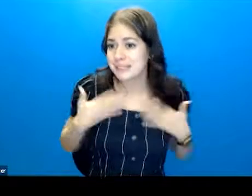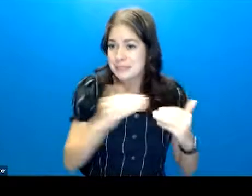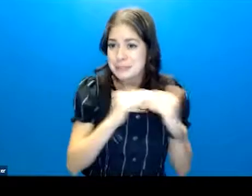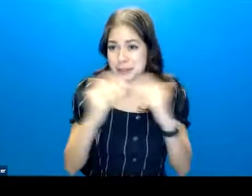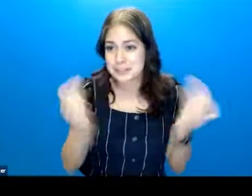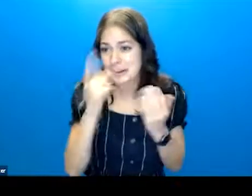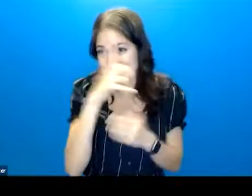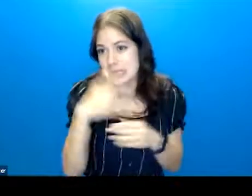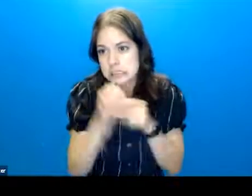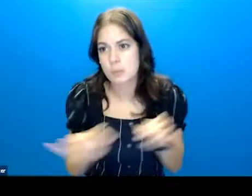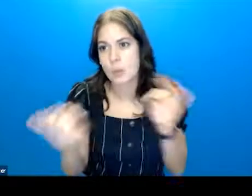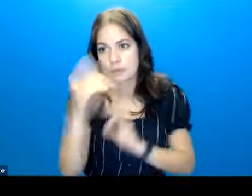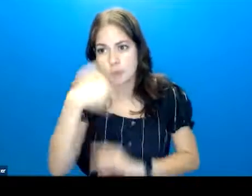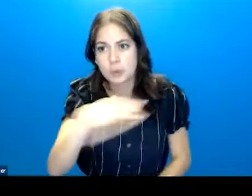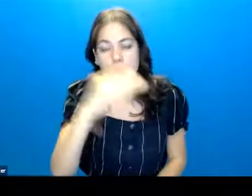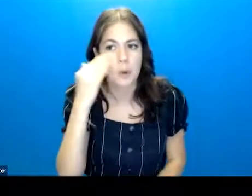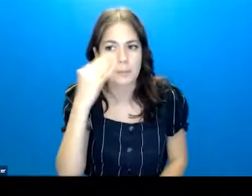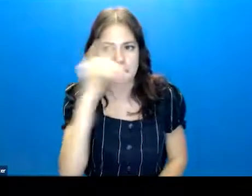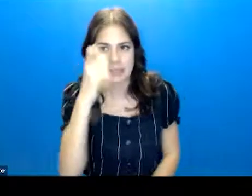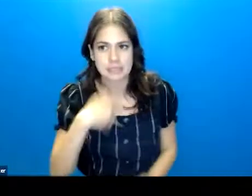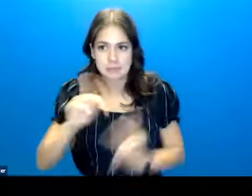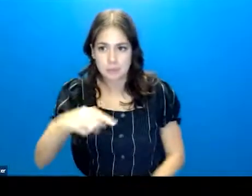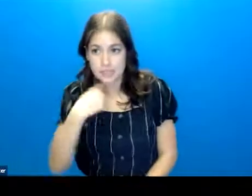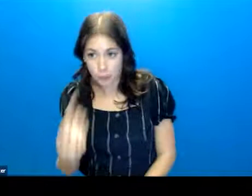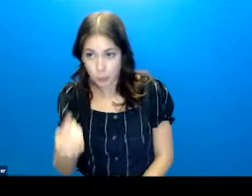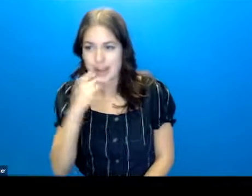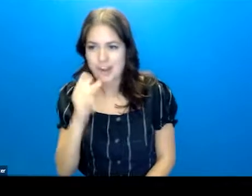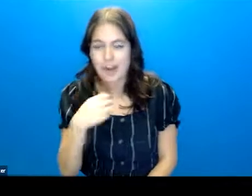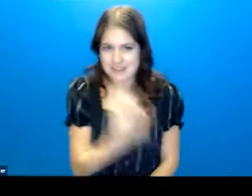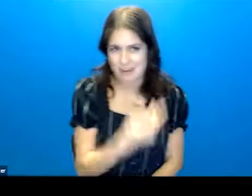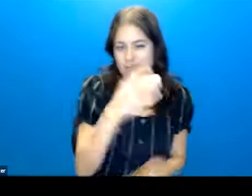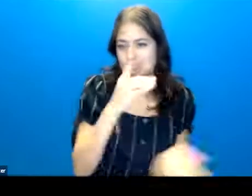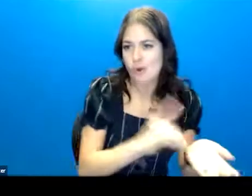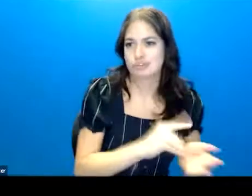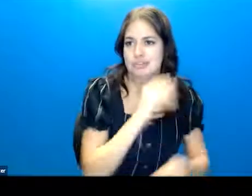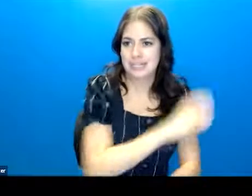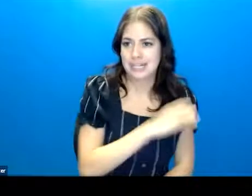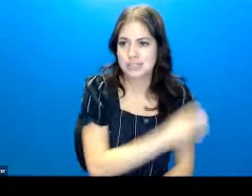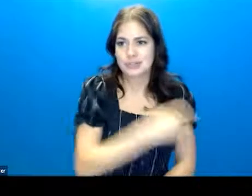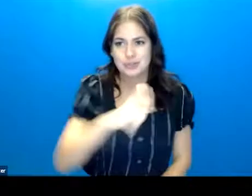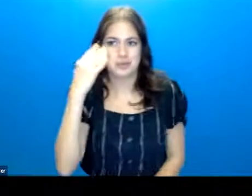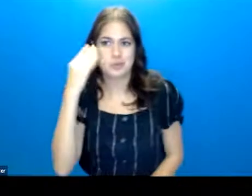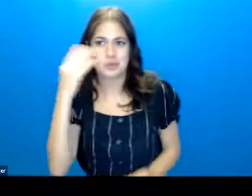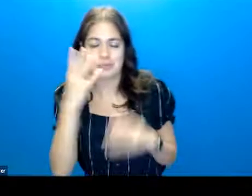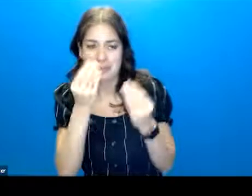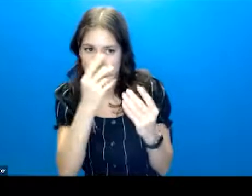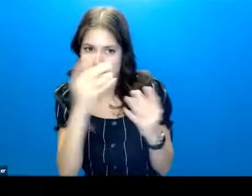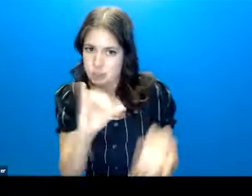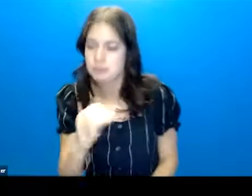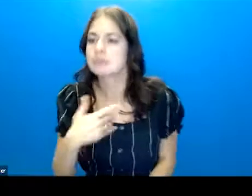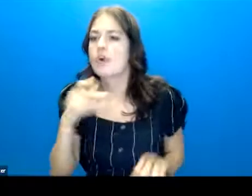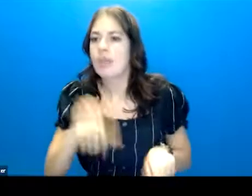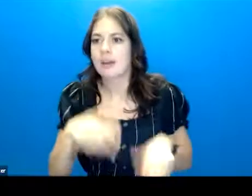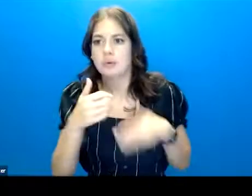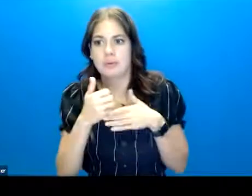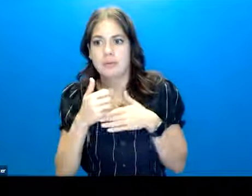need to know this stuff too, because sometimes people will tell you and not tell us, right? So you need to have this information just as much as we do. Um, so that then